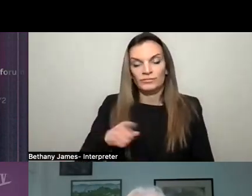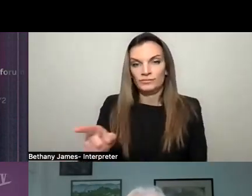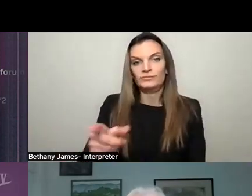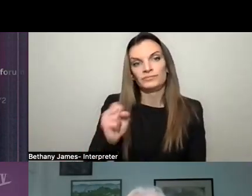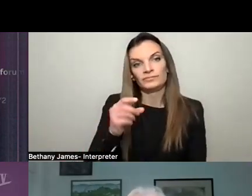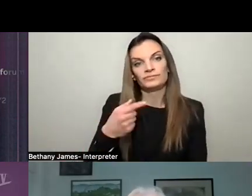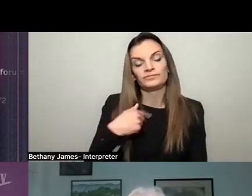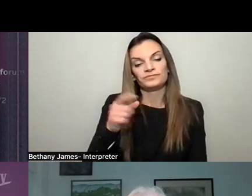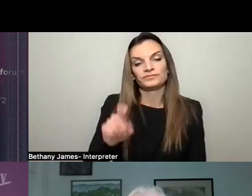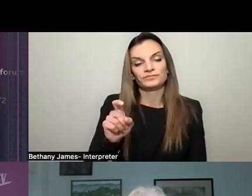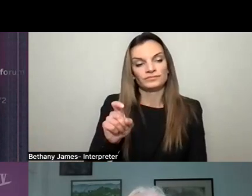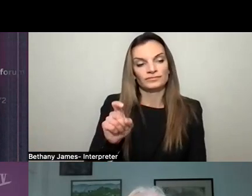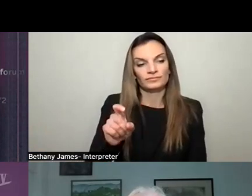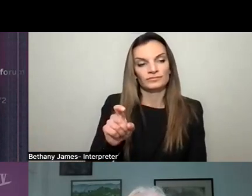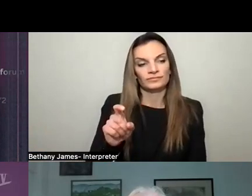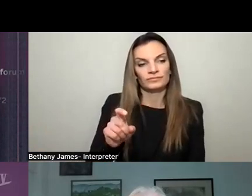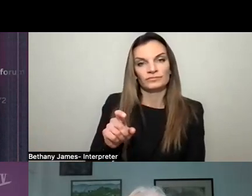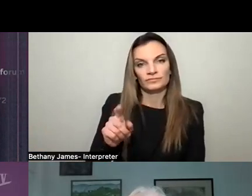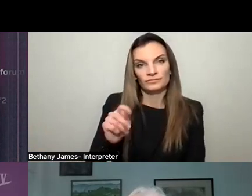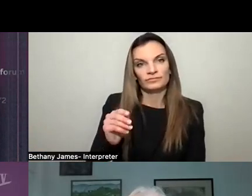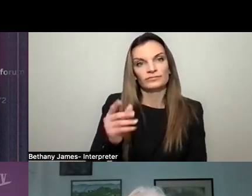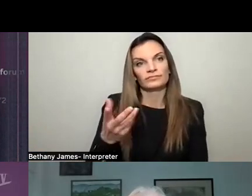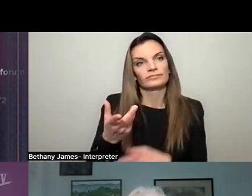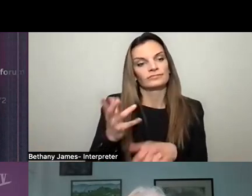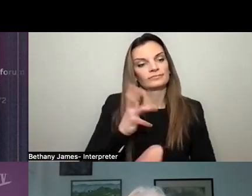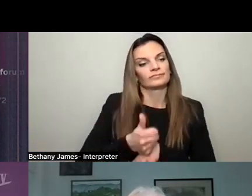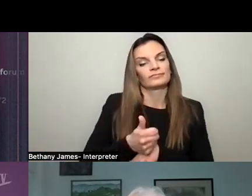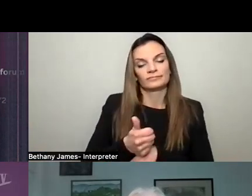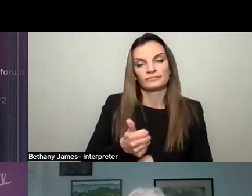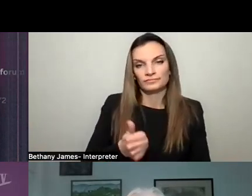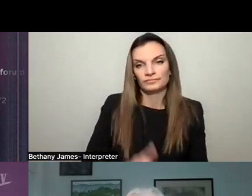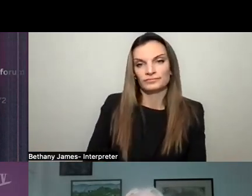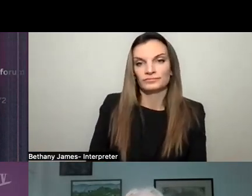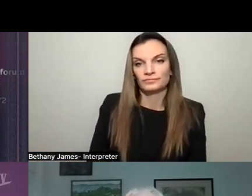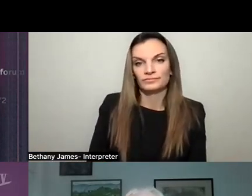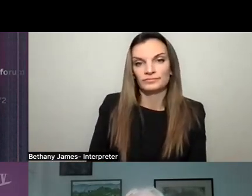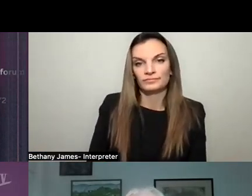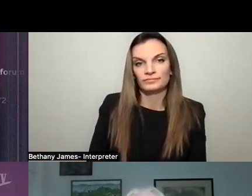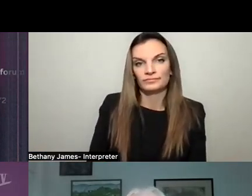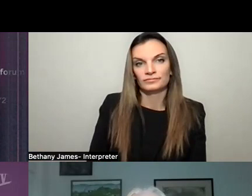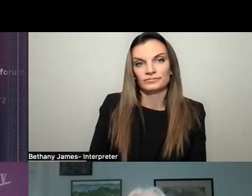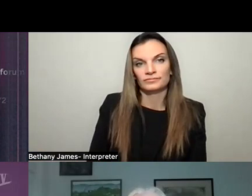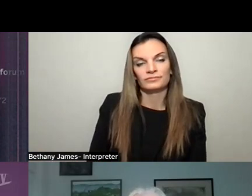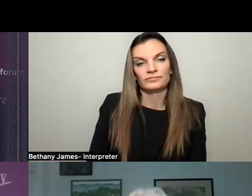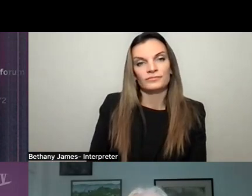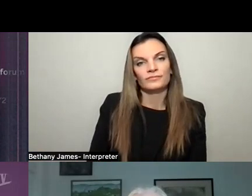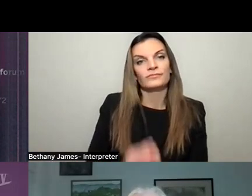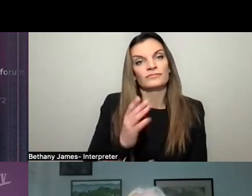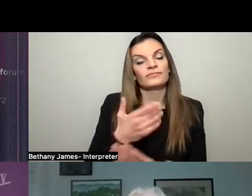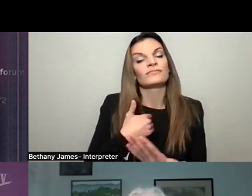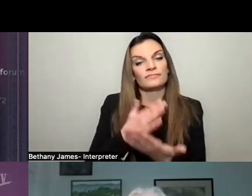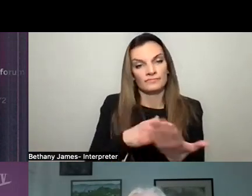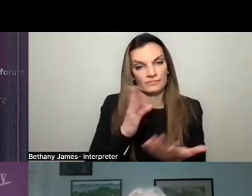So we need to create that as a new safe haven. There's some proposals